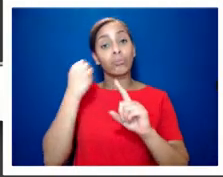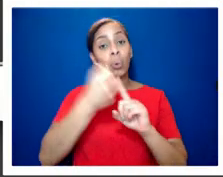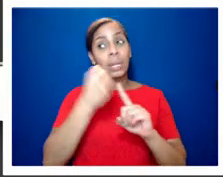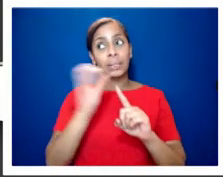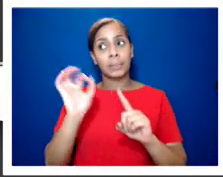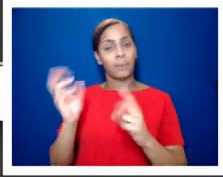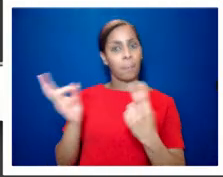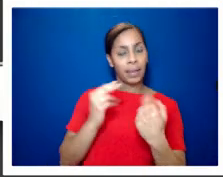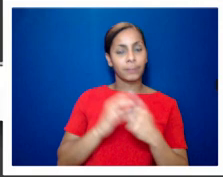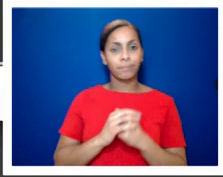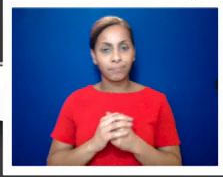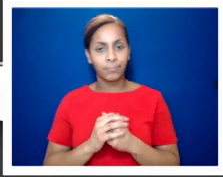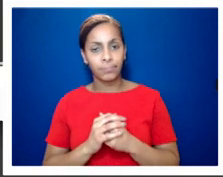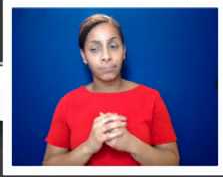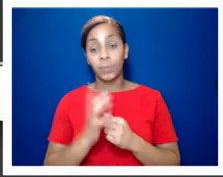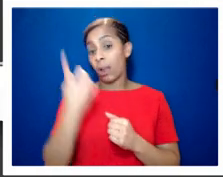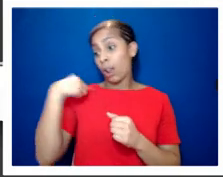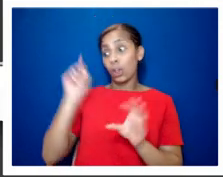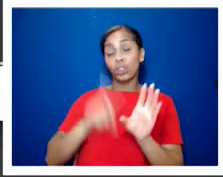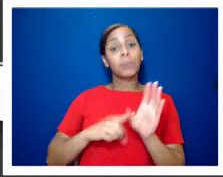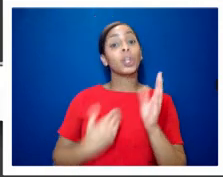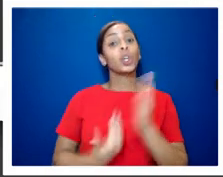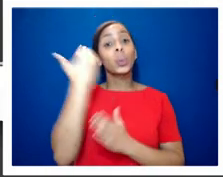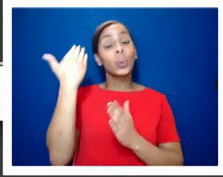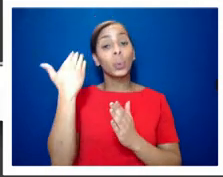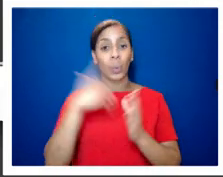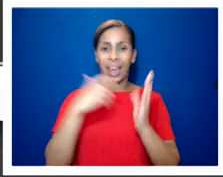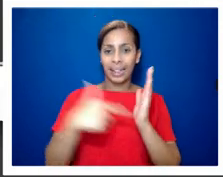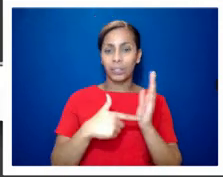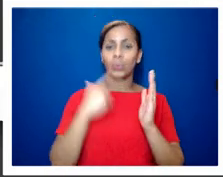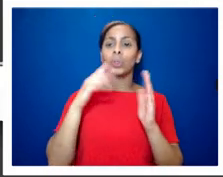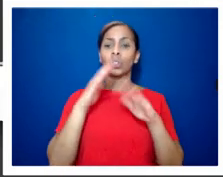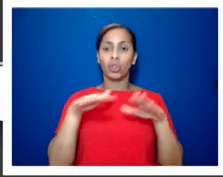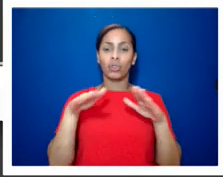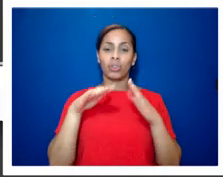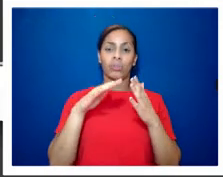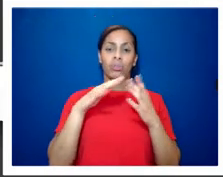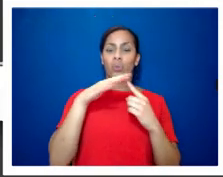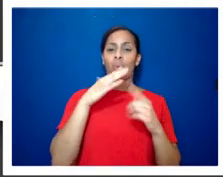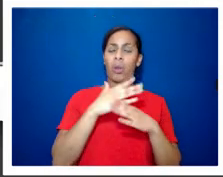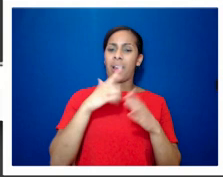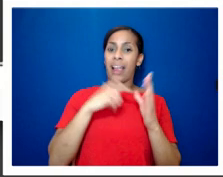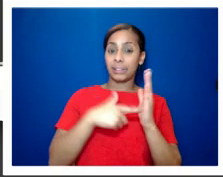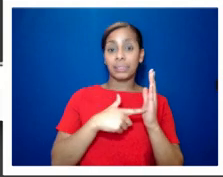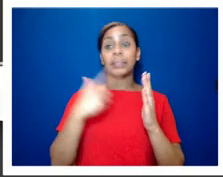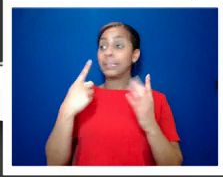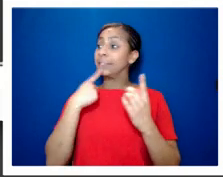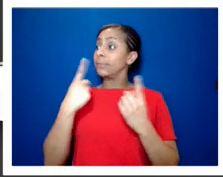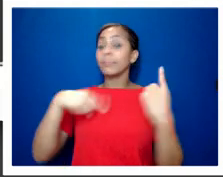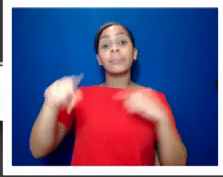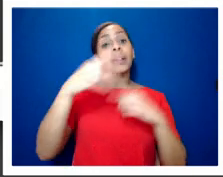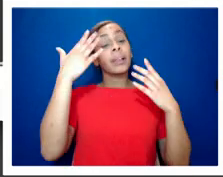a new act called the children and social work act was passed it made sex education compulsory in schools